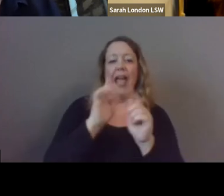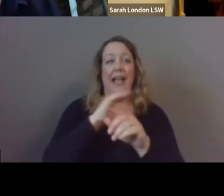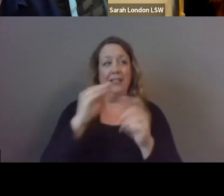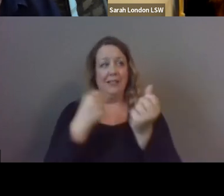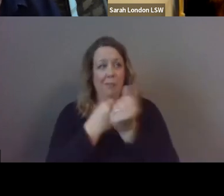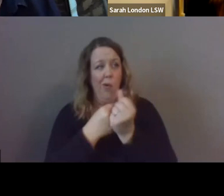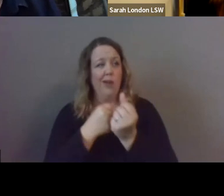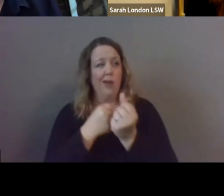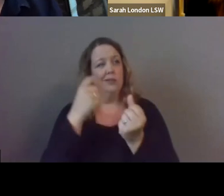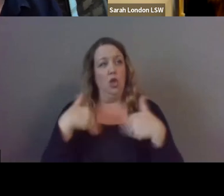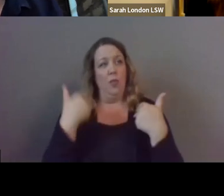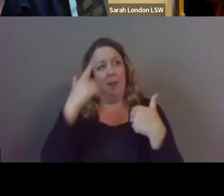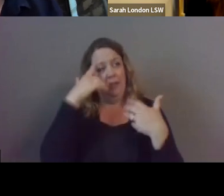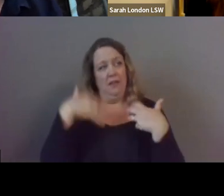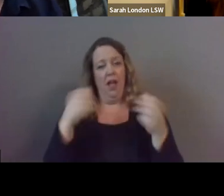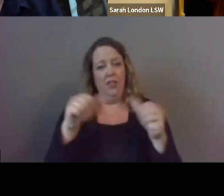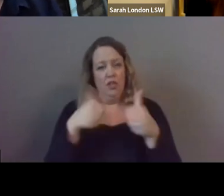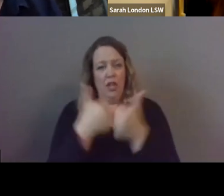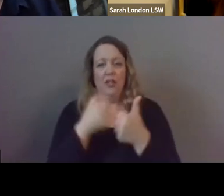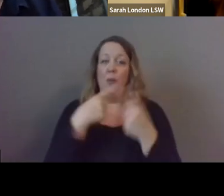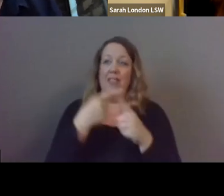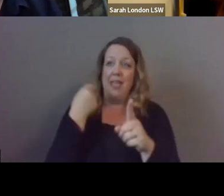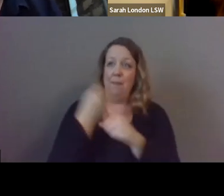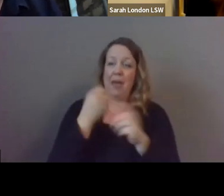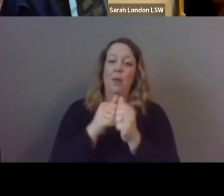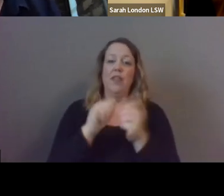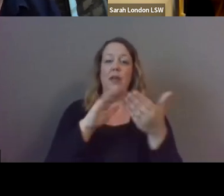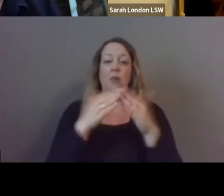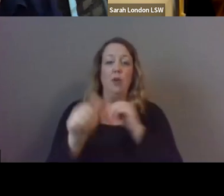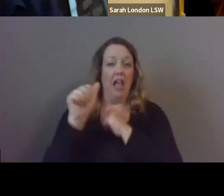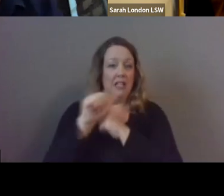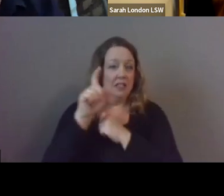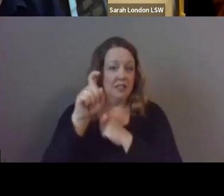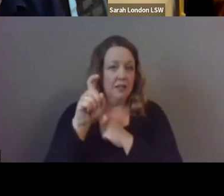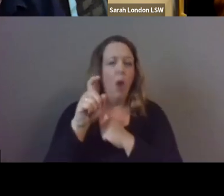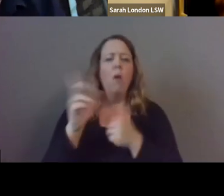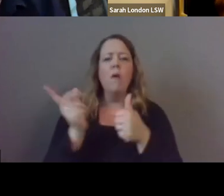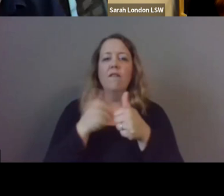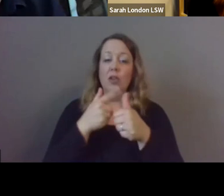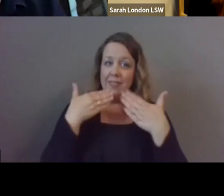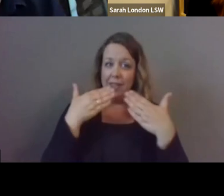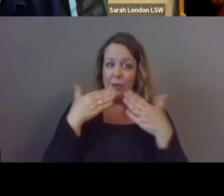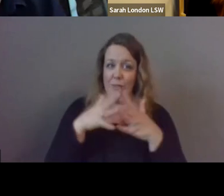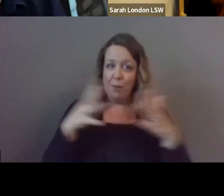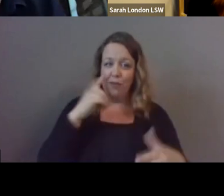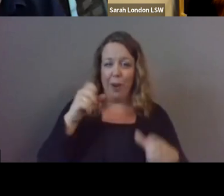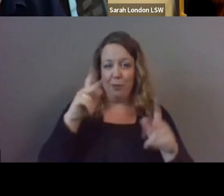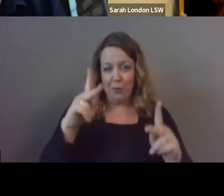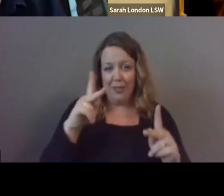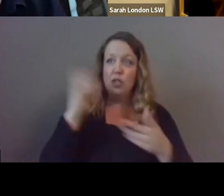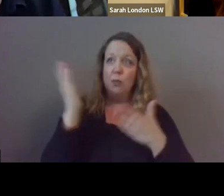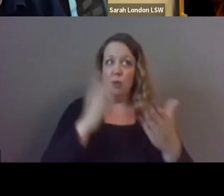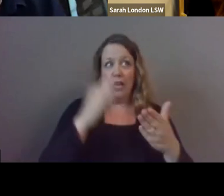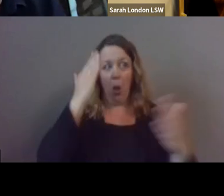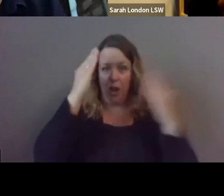when they've been impacted by community violence yes well first i'd like to thank you all for the opportunity to bring awareness